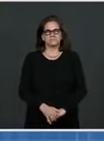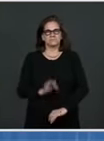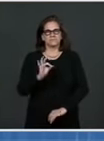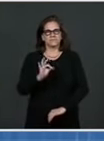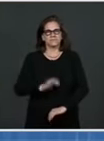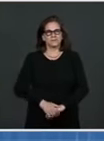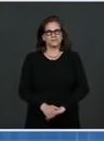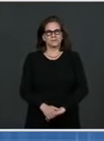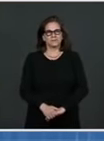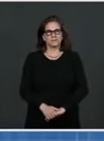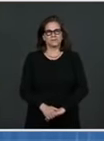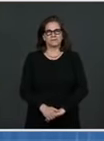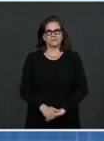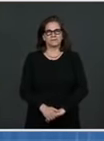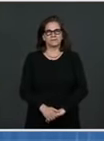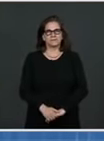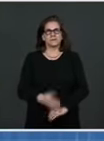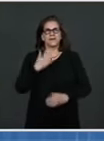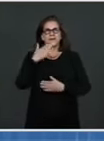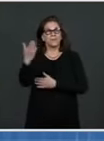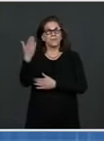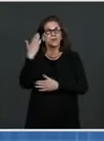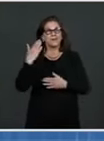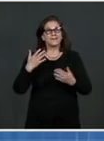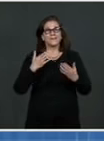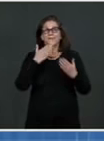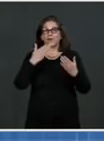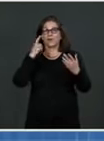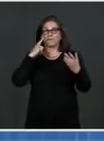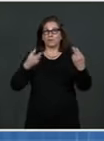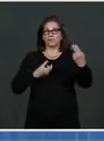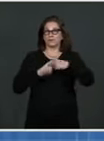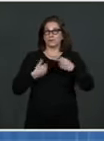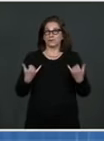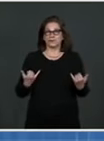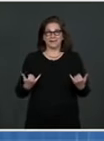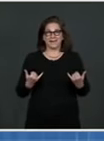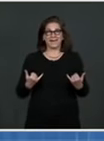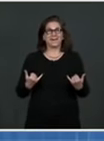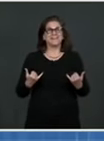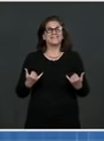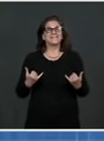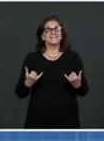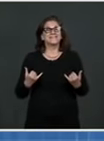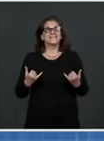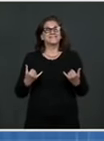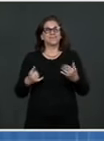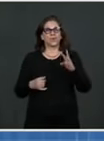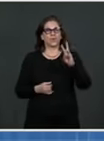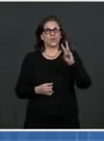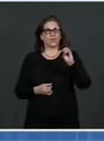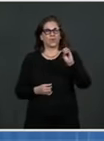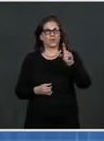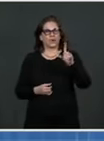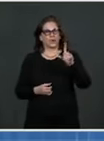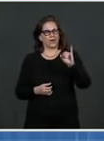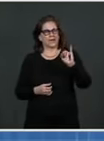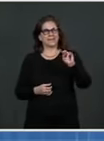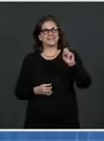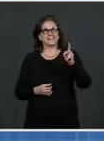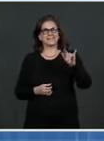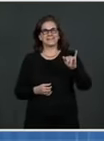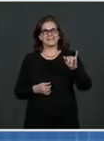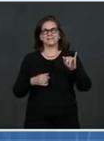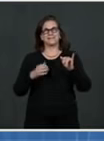Good morning. Thank you for joining us. Today, I'm joined by Drs. Walensky and Fauci. The cases of